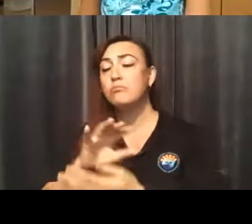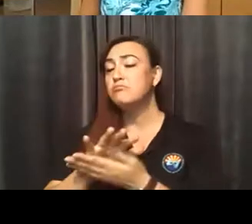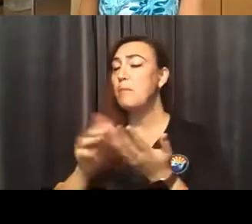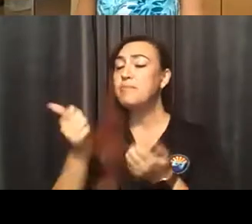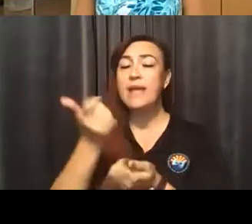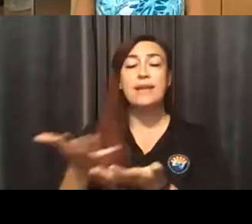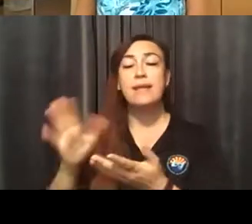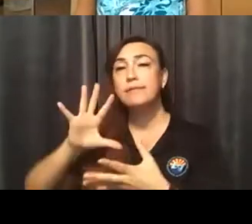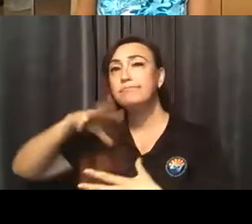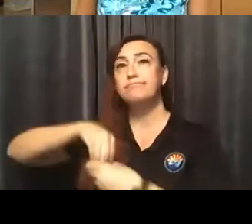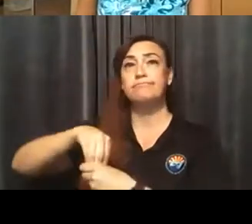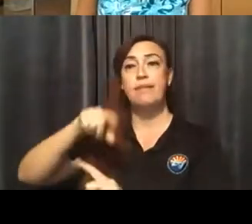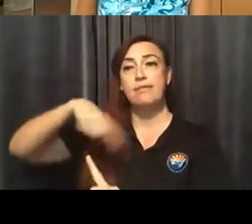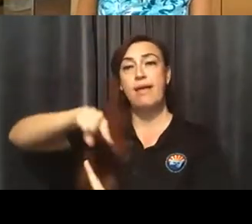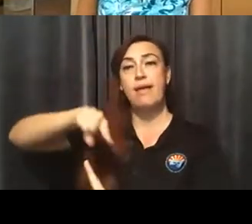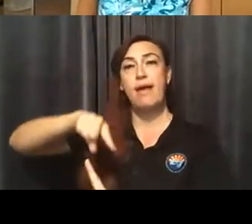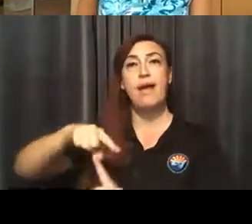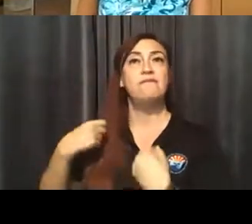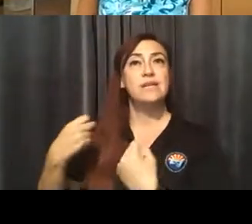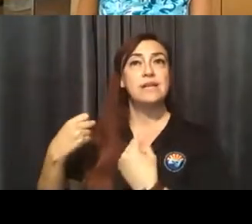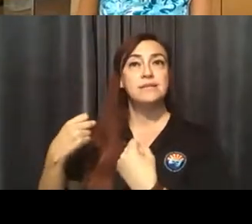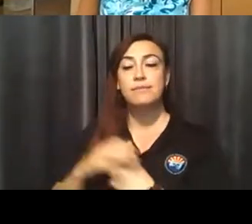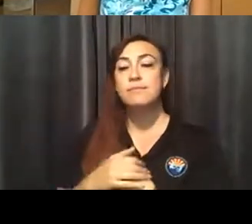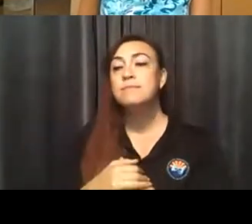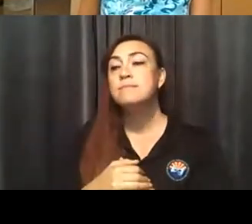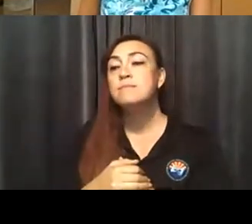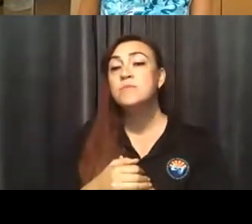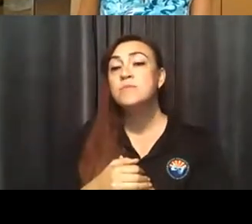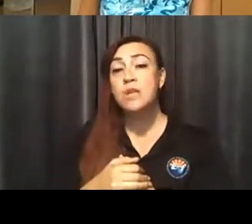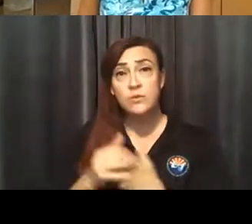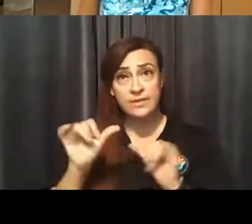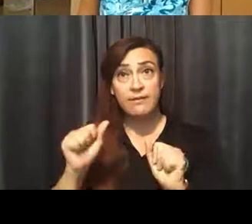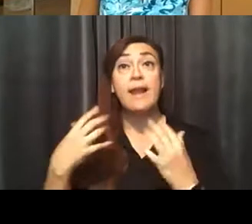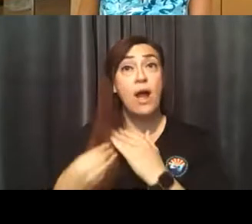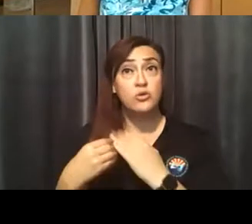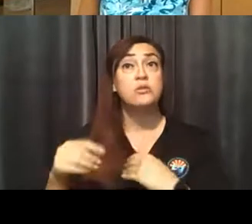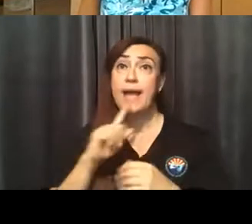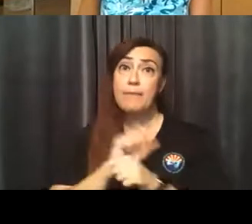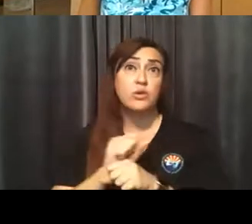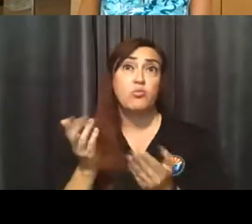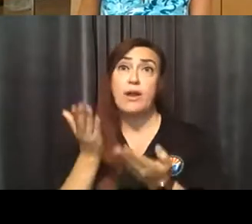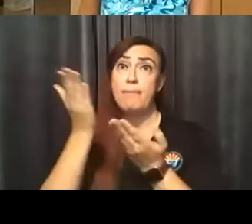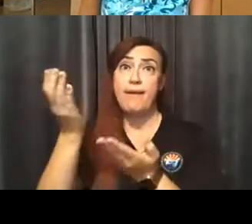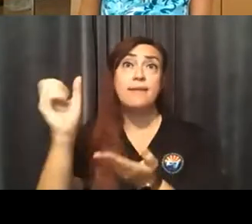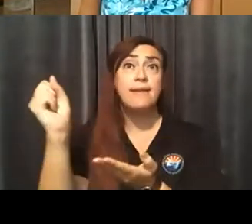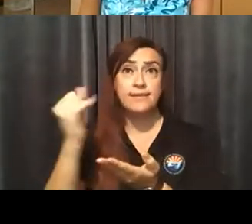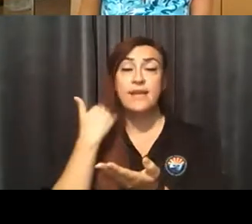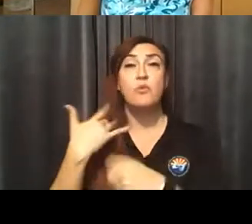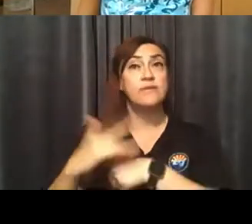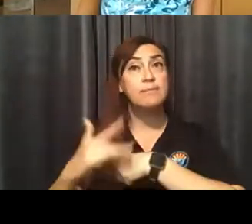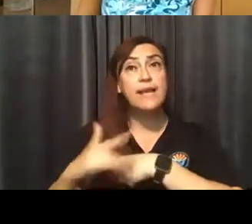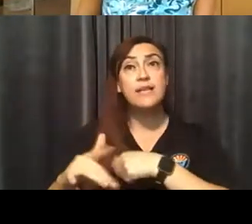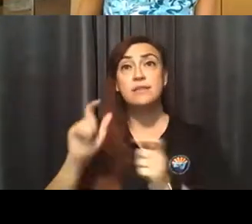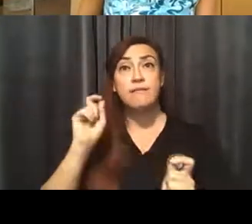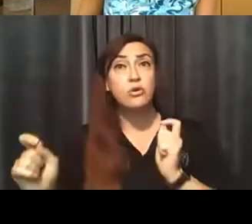a fitness setting. Now you can still hold classes outdoors. I absolutely recommend that if you have the space and the ability.